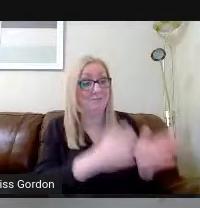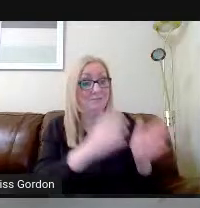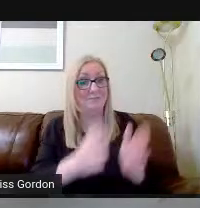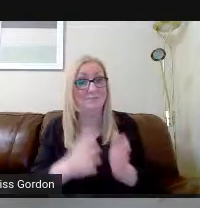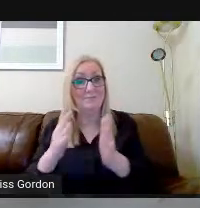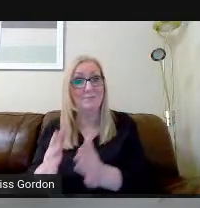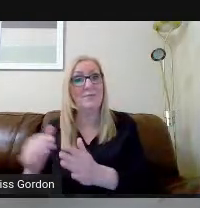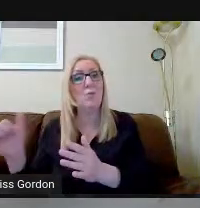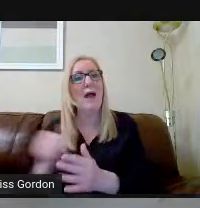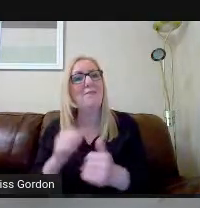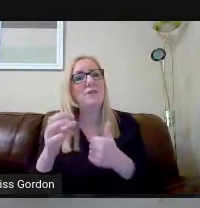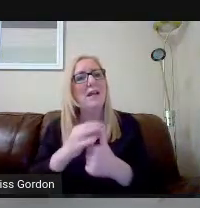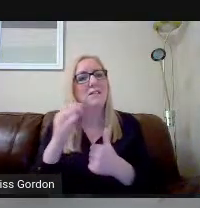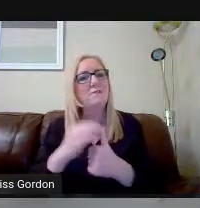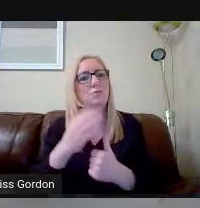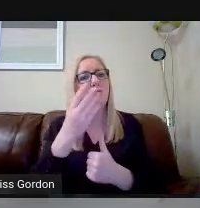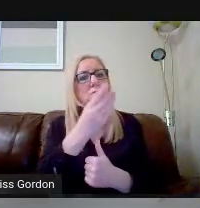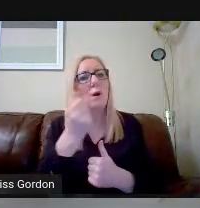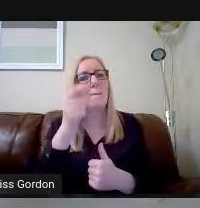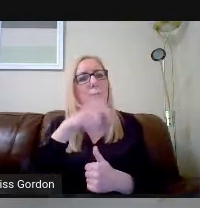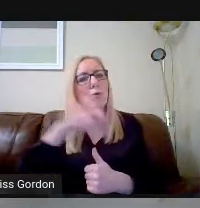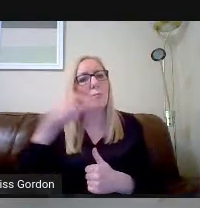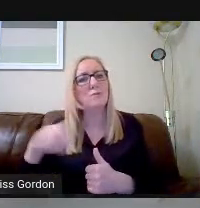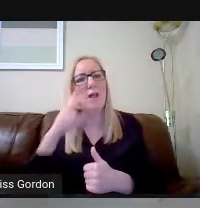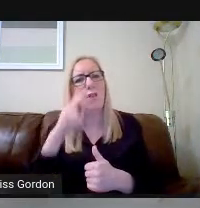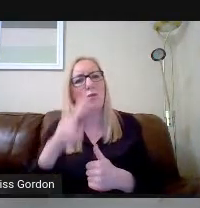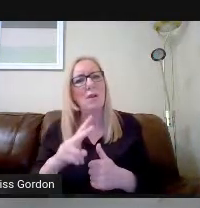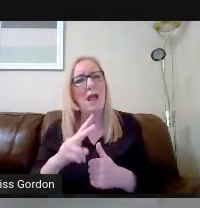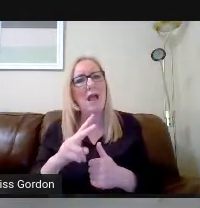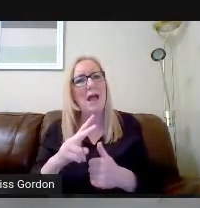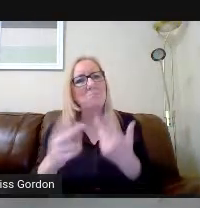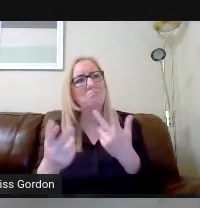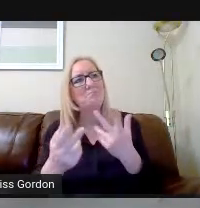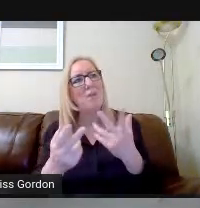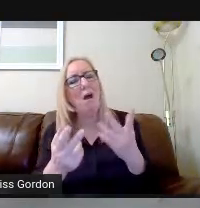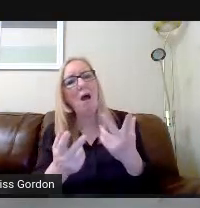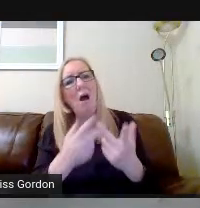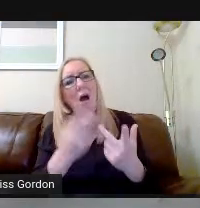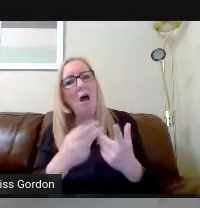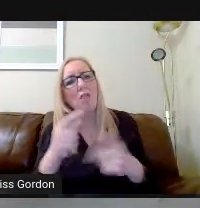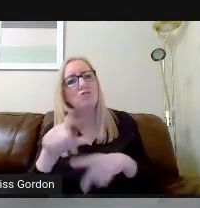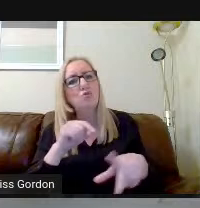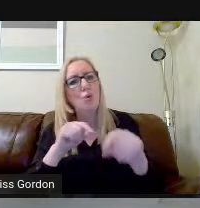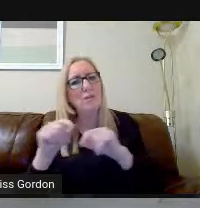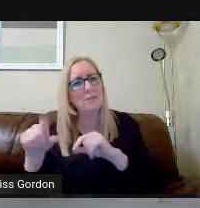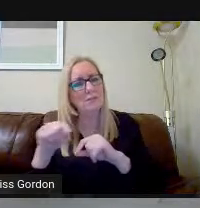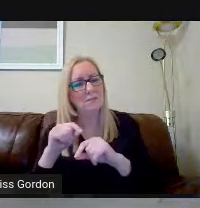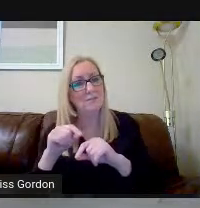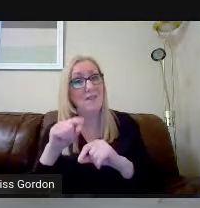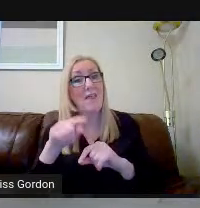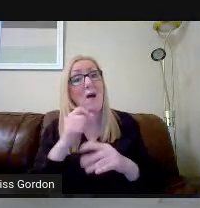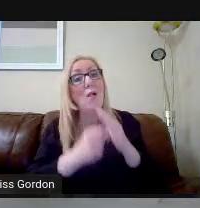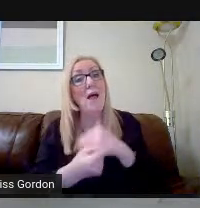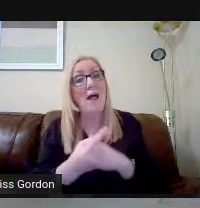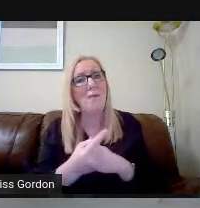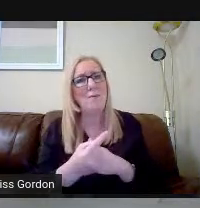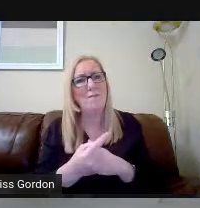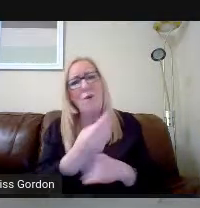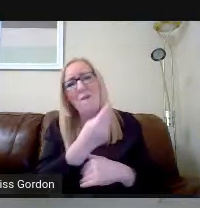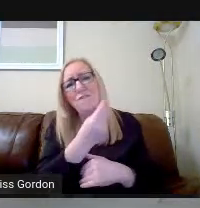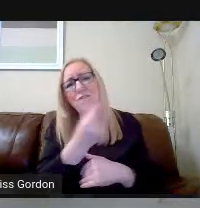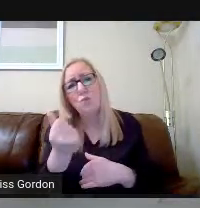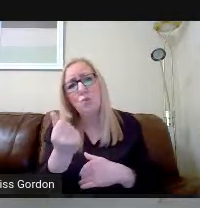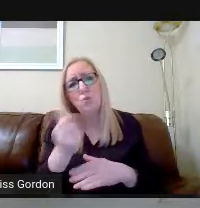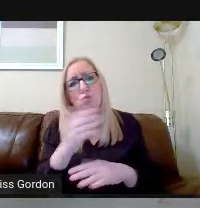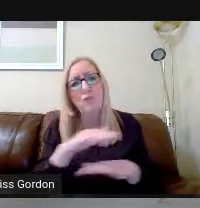a small number of pupils and look at an alternative choice. So that will happen for a very small number. And